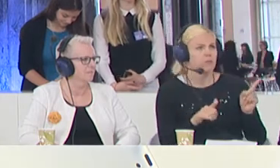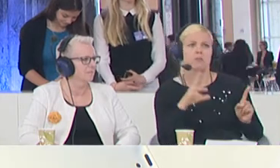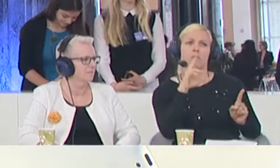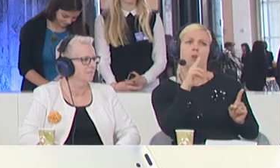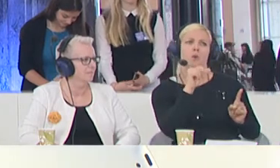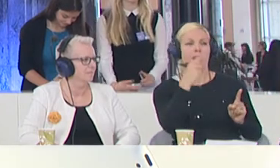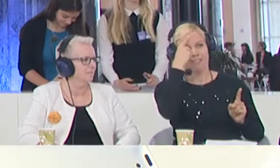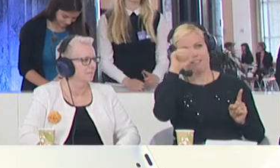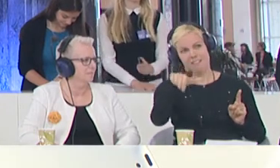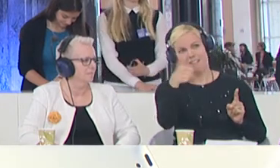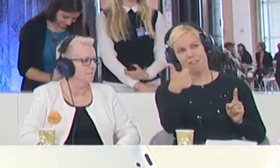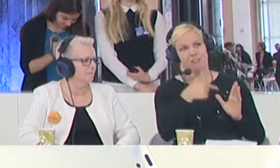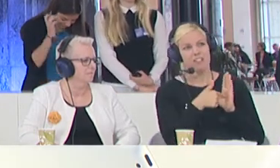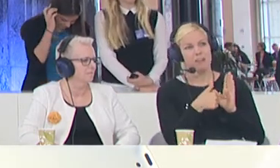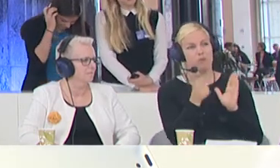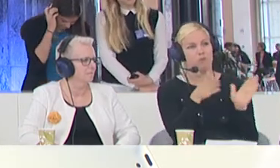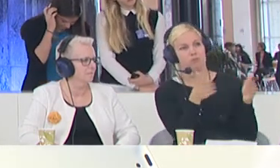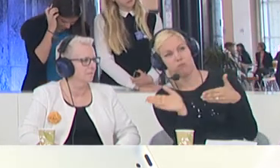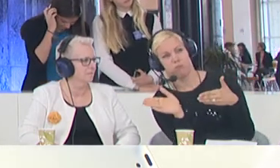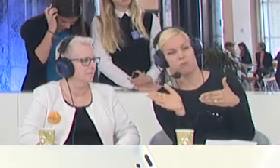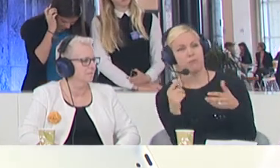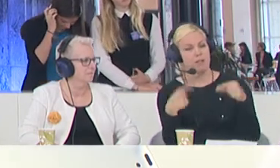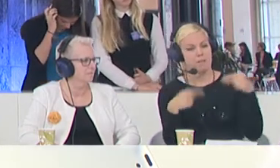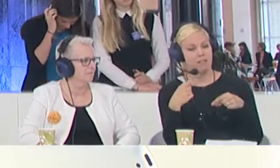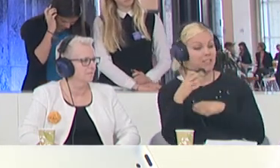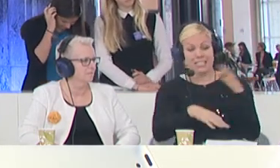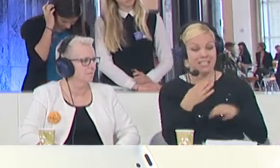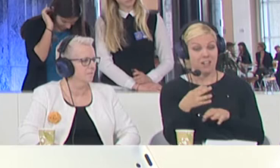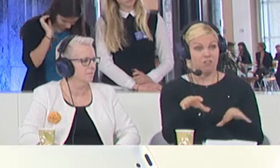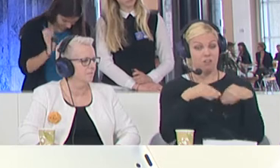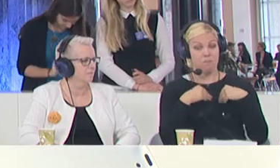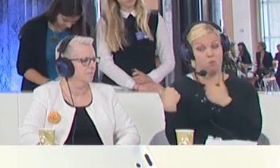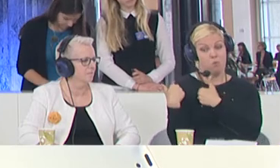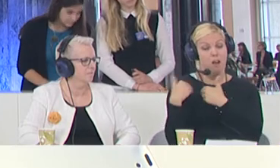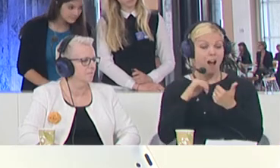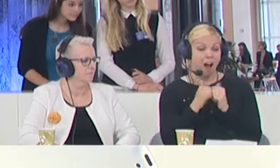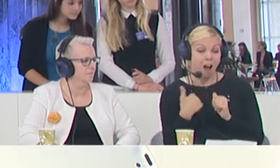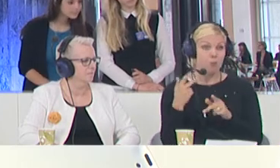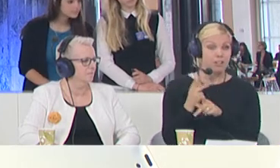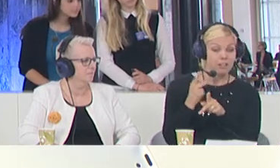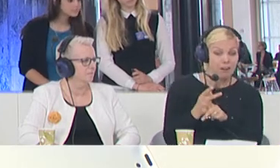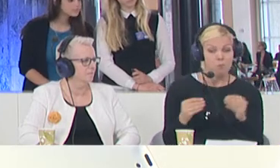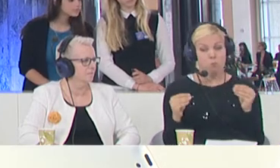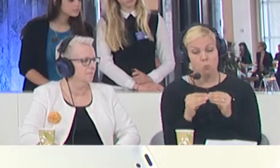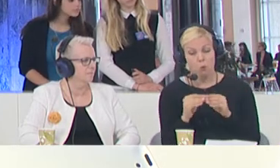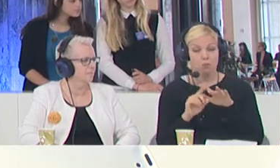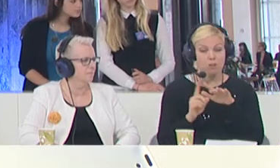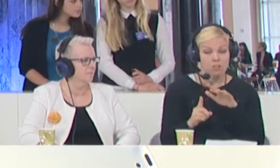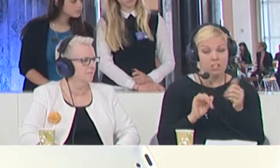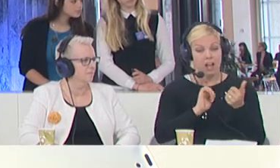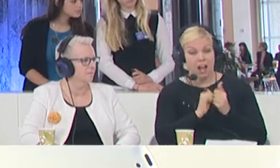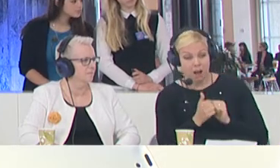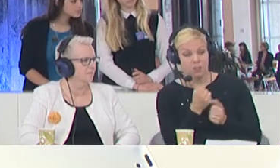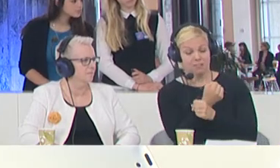We're saying, instead of speaking about the responsibility we have, how we will host more refugees, how we will save lives in the Mediterranean, we start to speak about